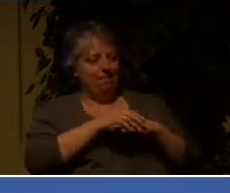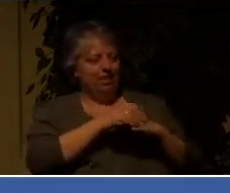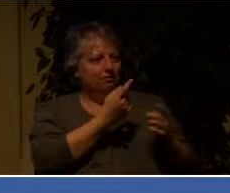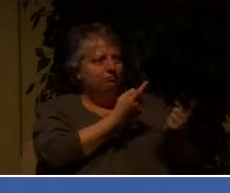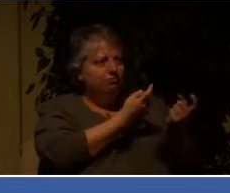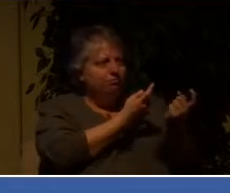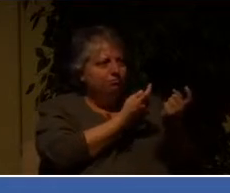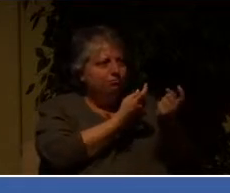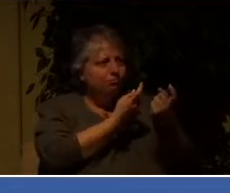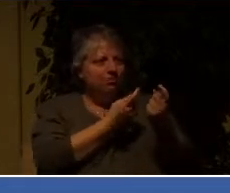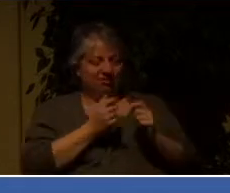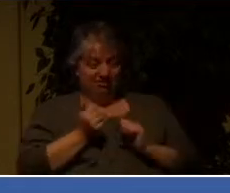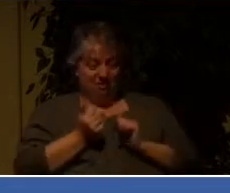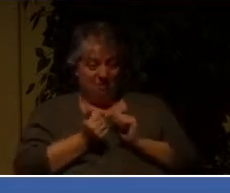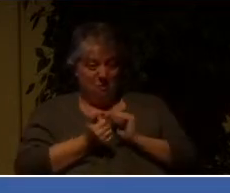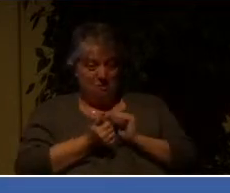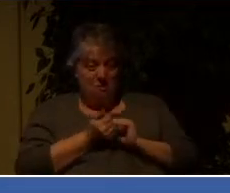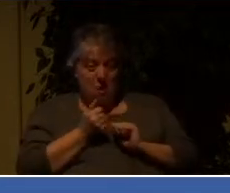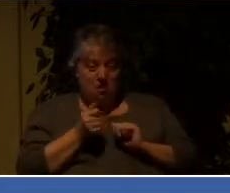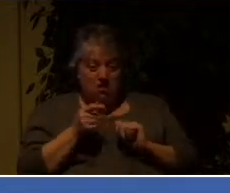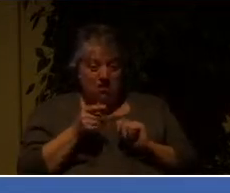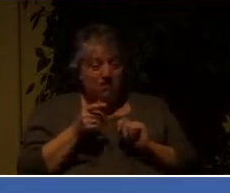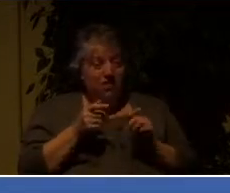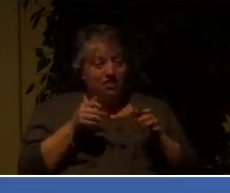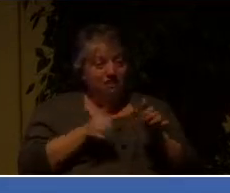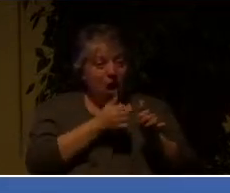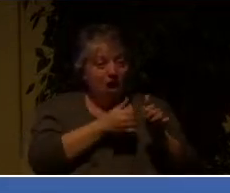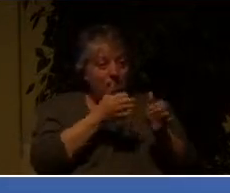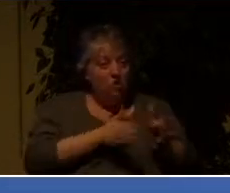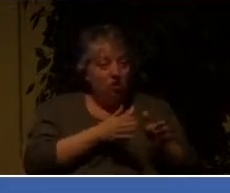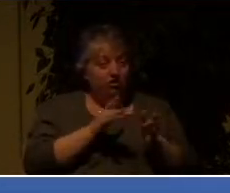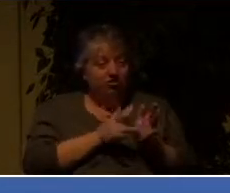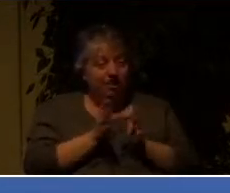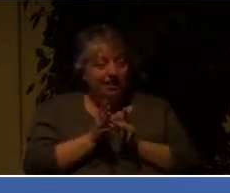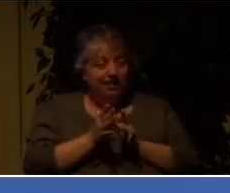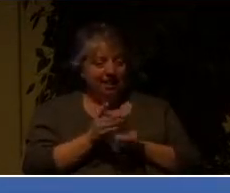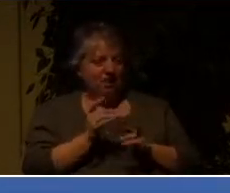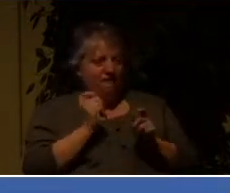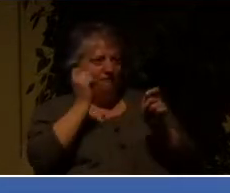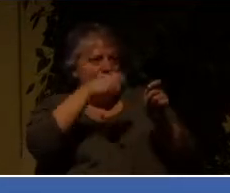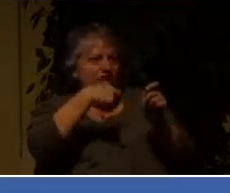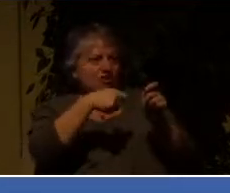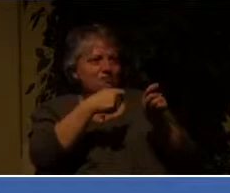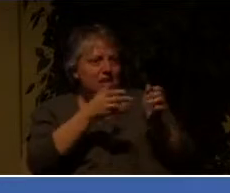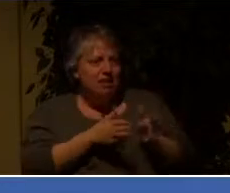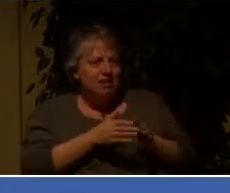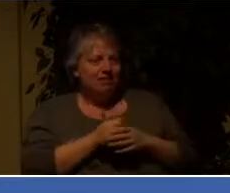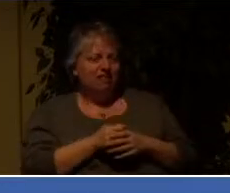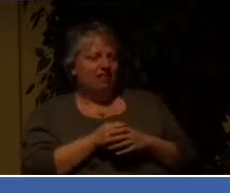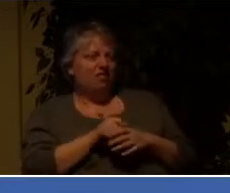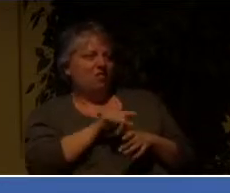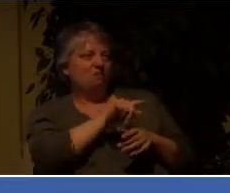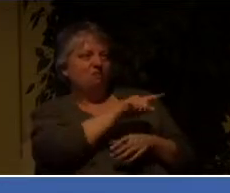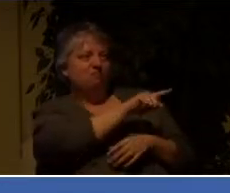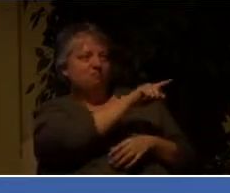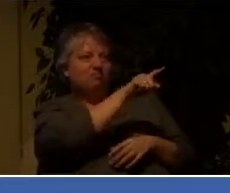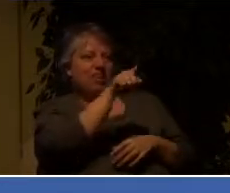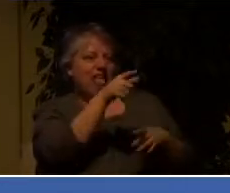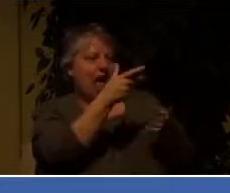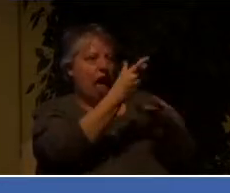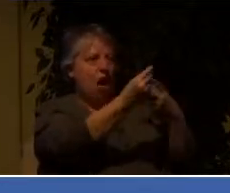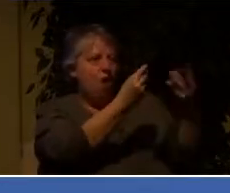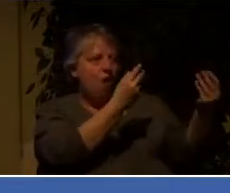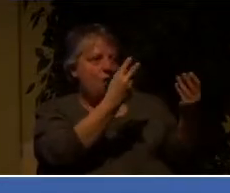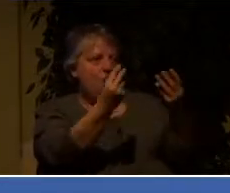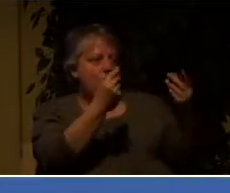most of them. You're a nothing and a nobody. And you're going to confront the powers of the land with the message of the